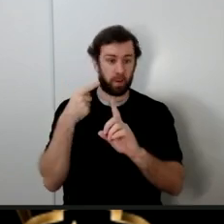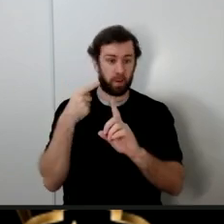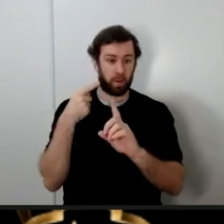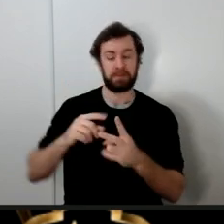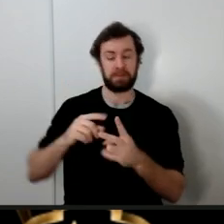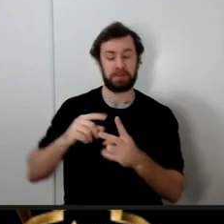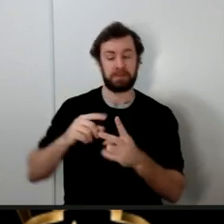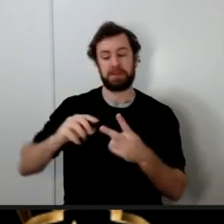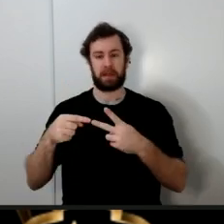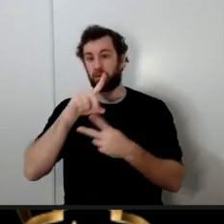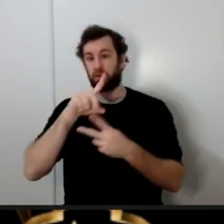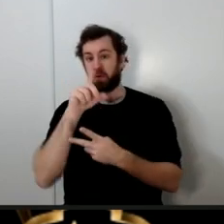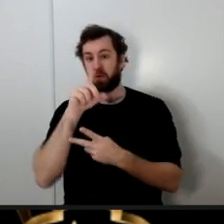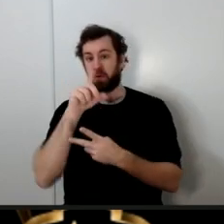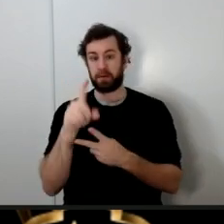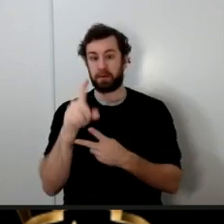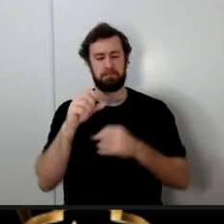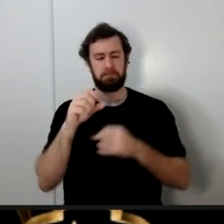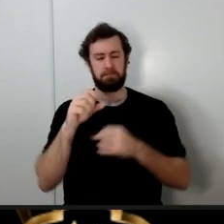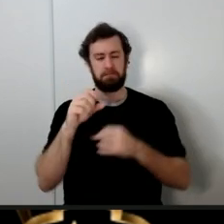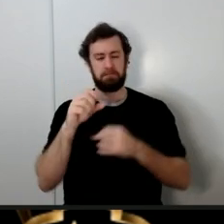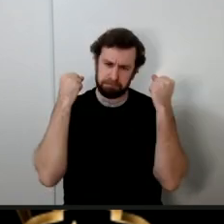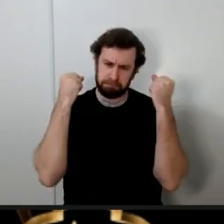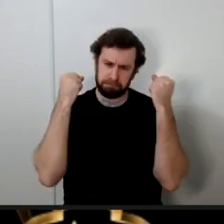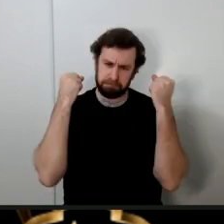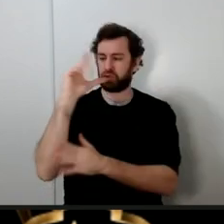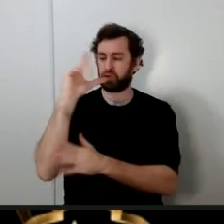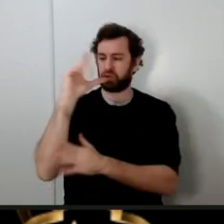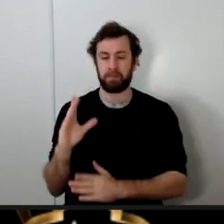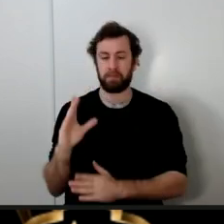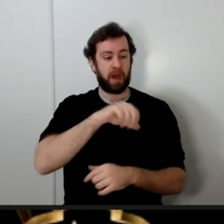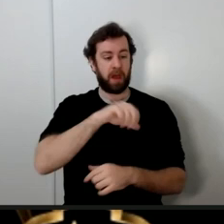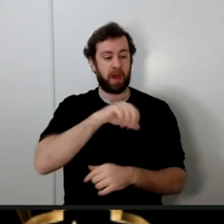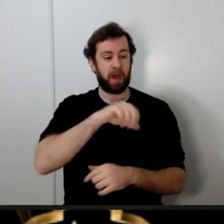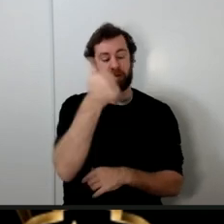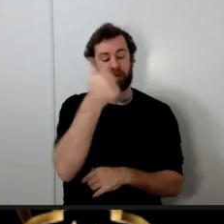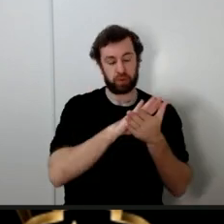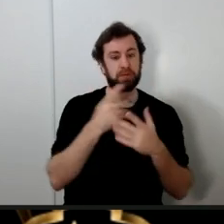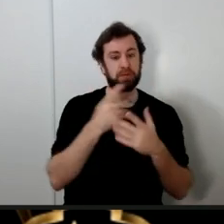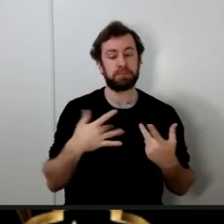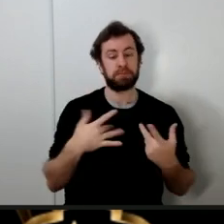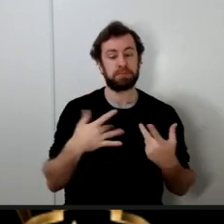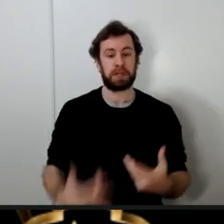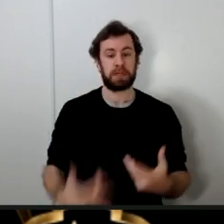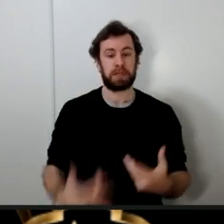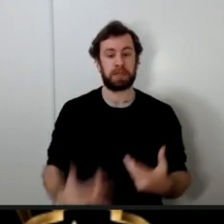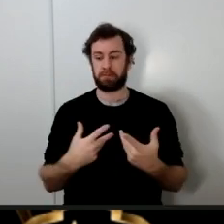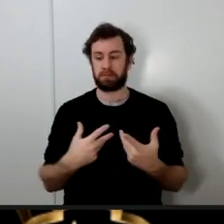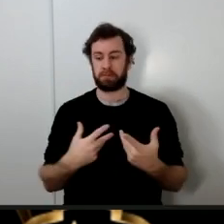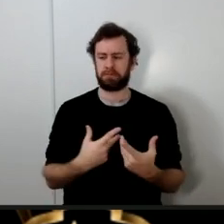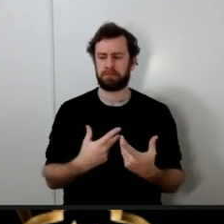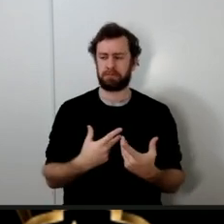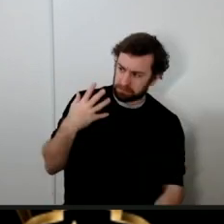is many Muslims especially from other schools of thought they ask is it even possible